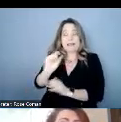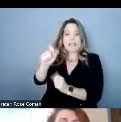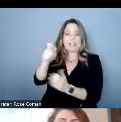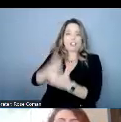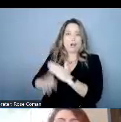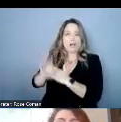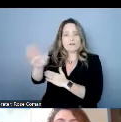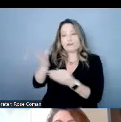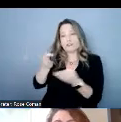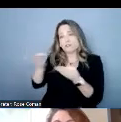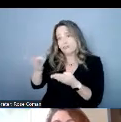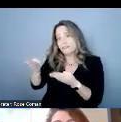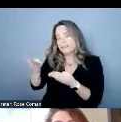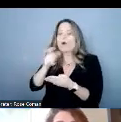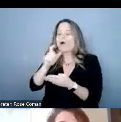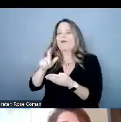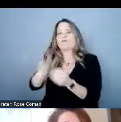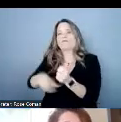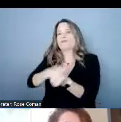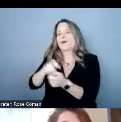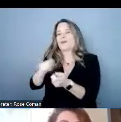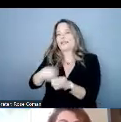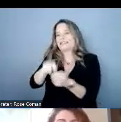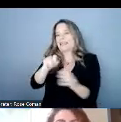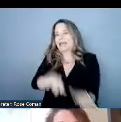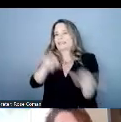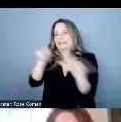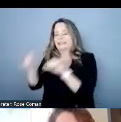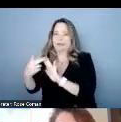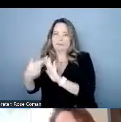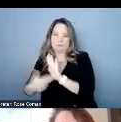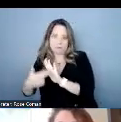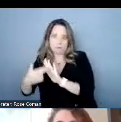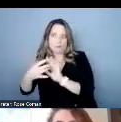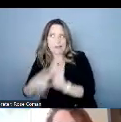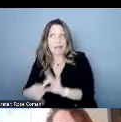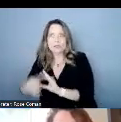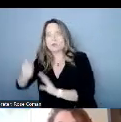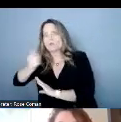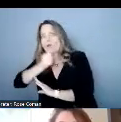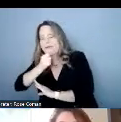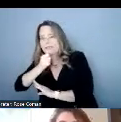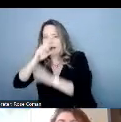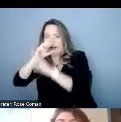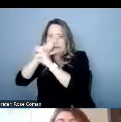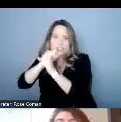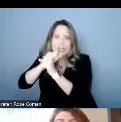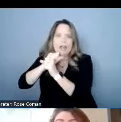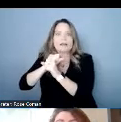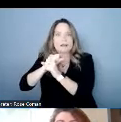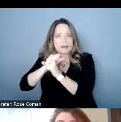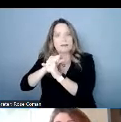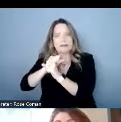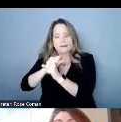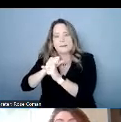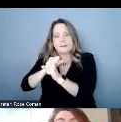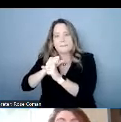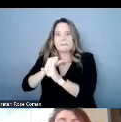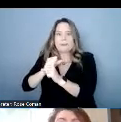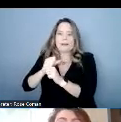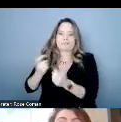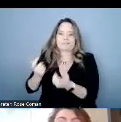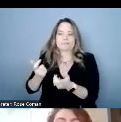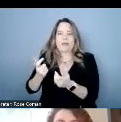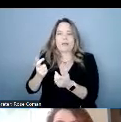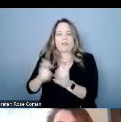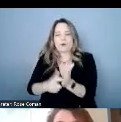and they don't have the same regulations when it comes to privacy confidentiality the requirement for certain information